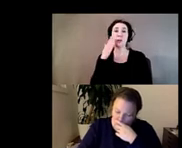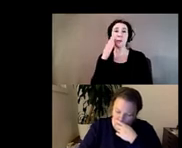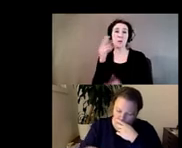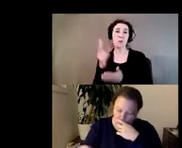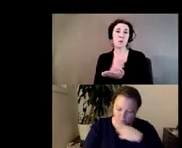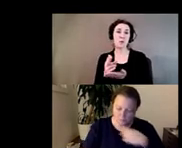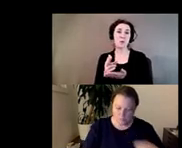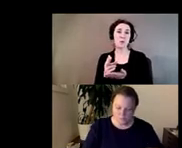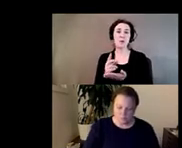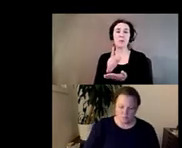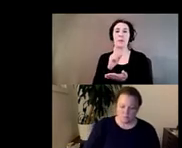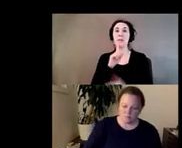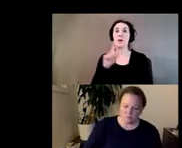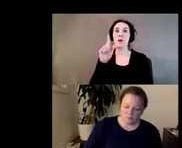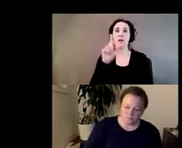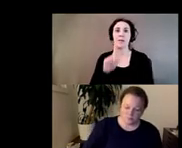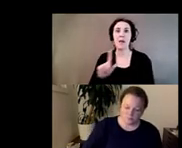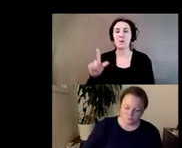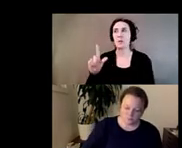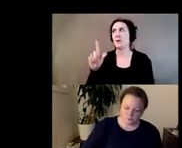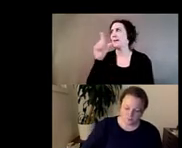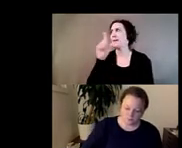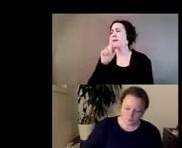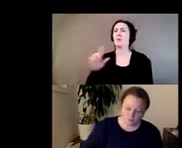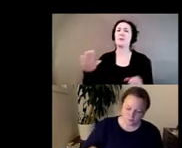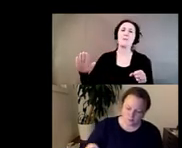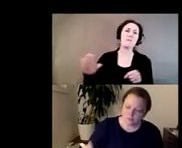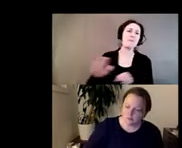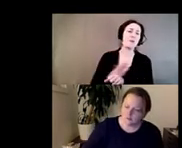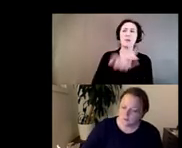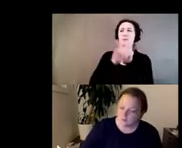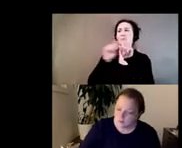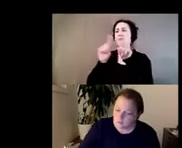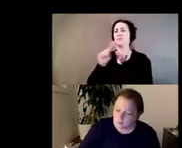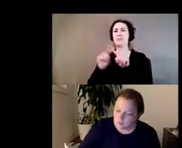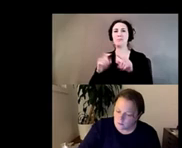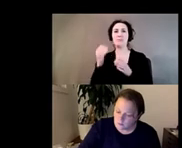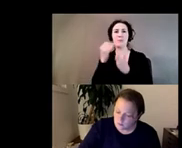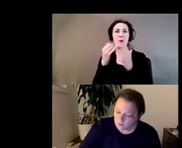libraries and libraries full of artists and I think a lot of the artists